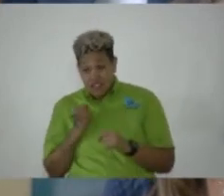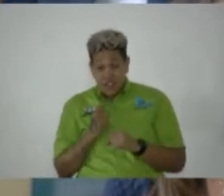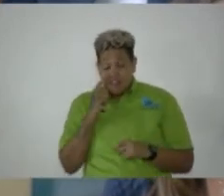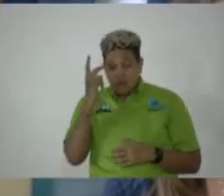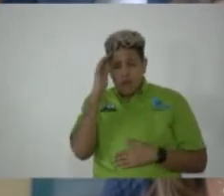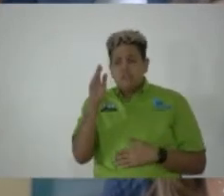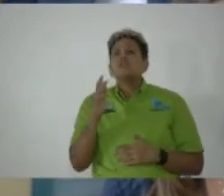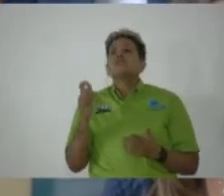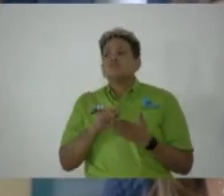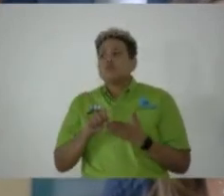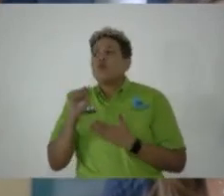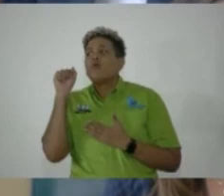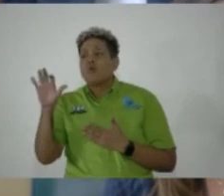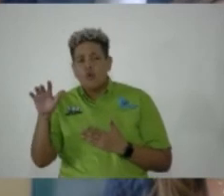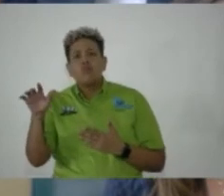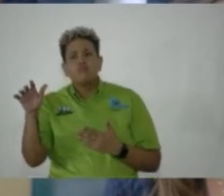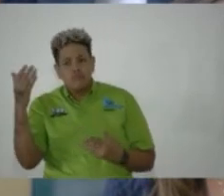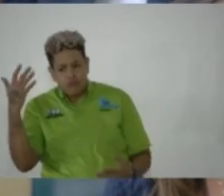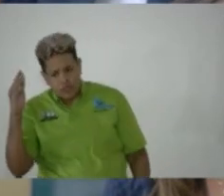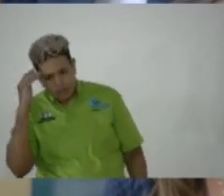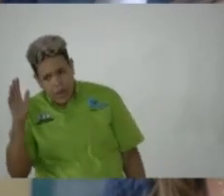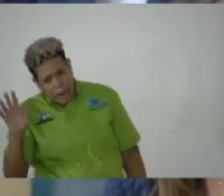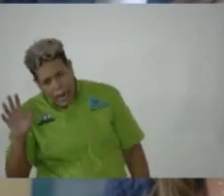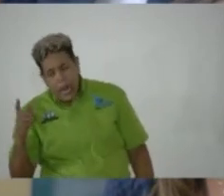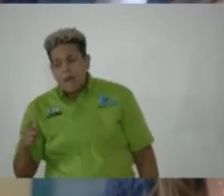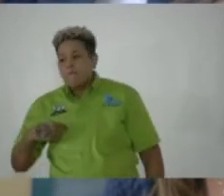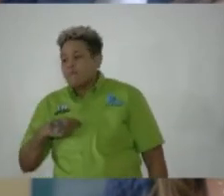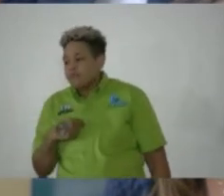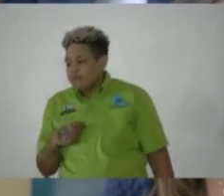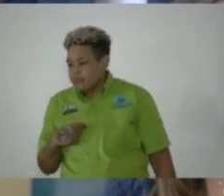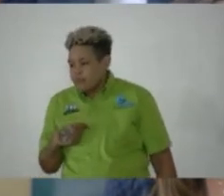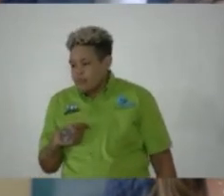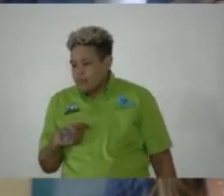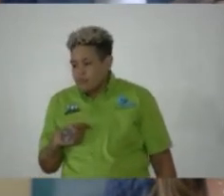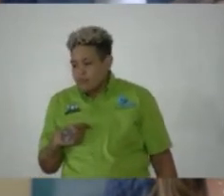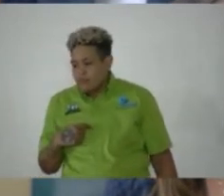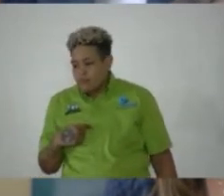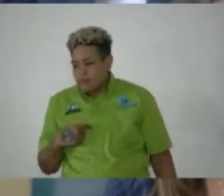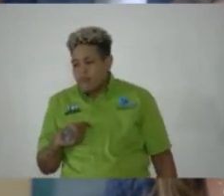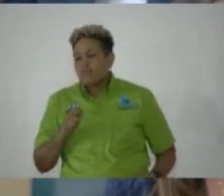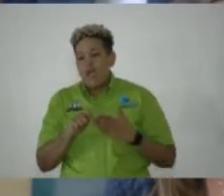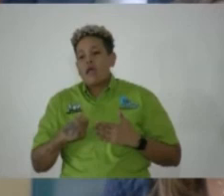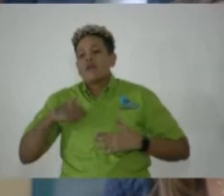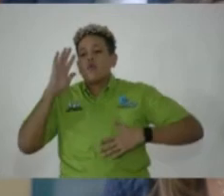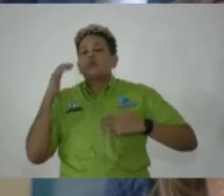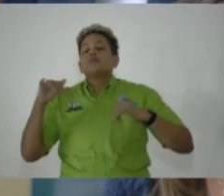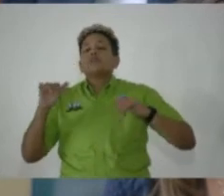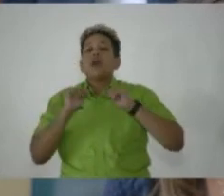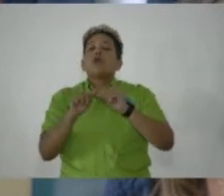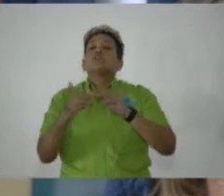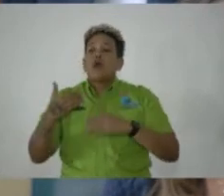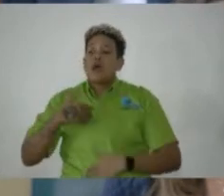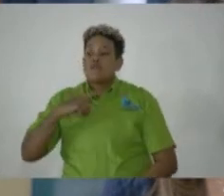Minister wrote, wrote to the President, and we will, Biden, and we will continue to